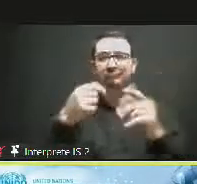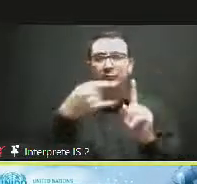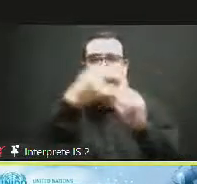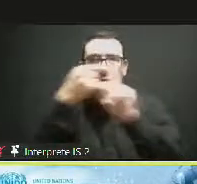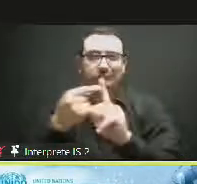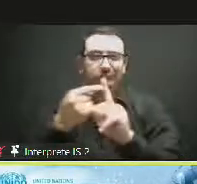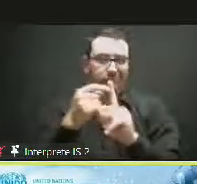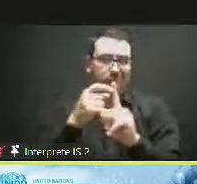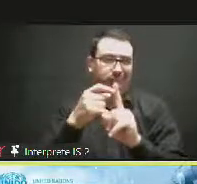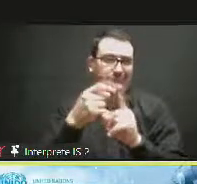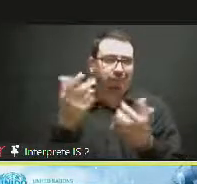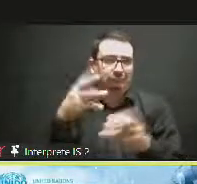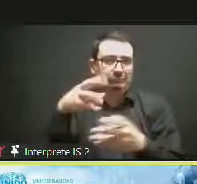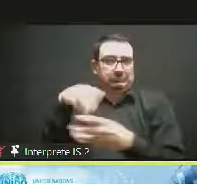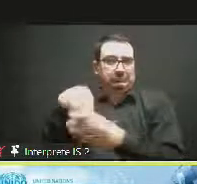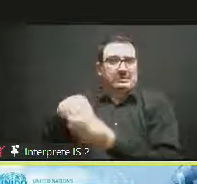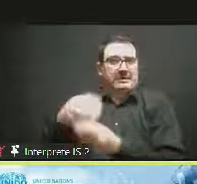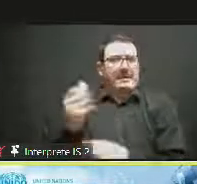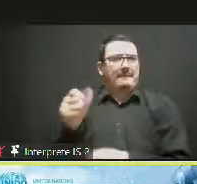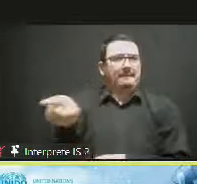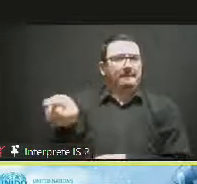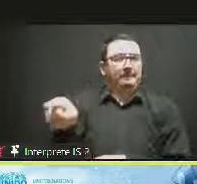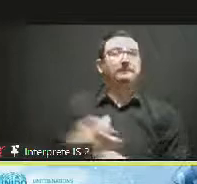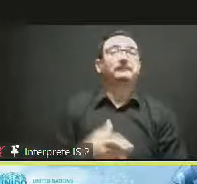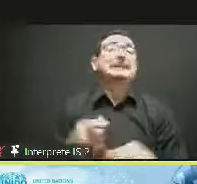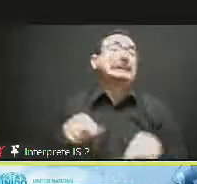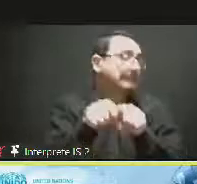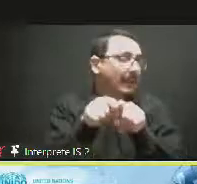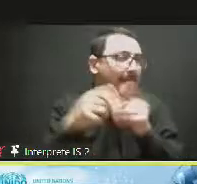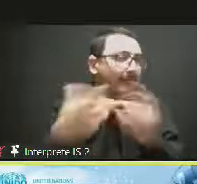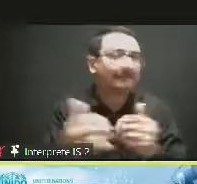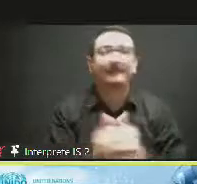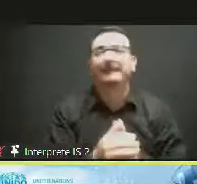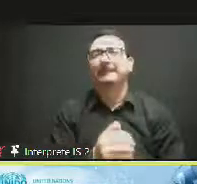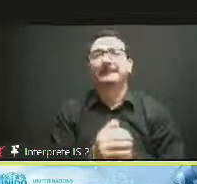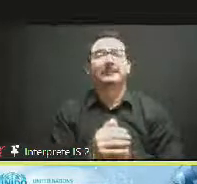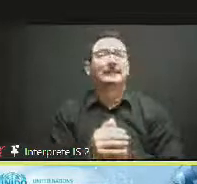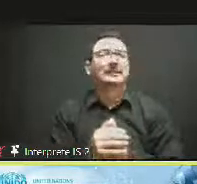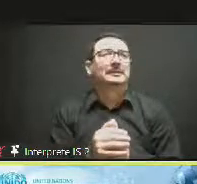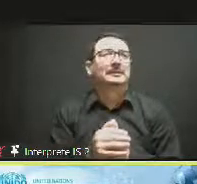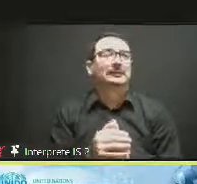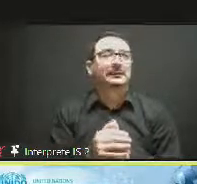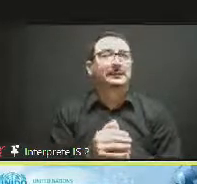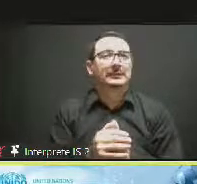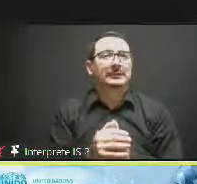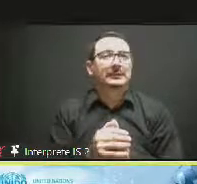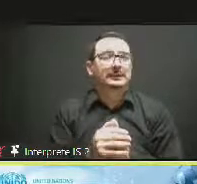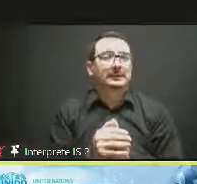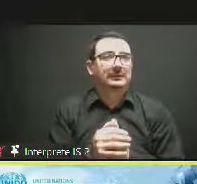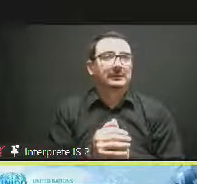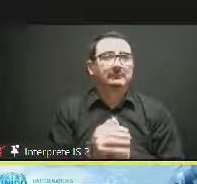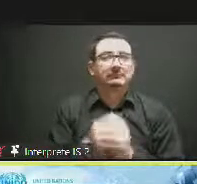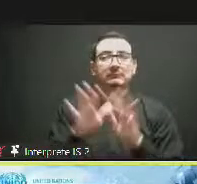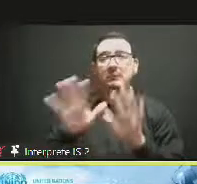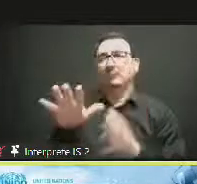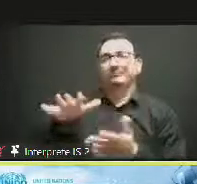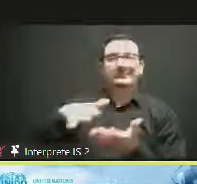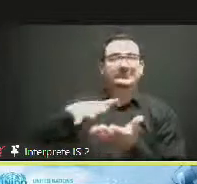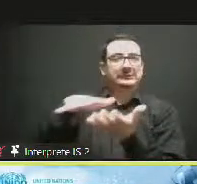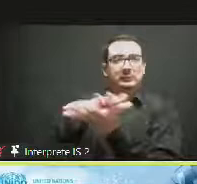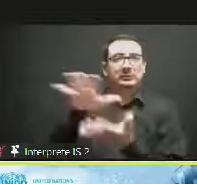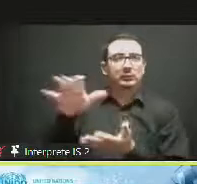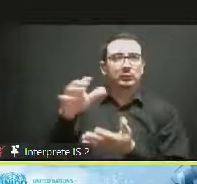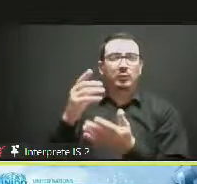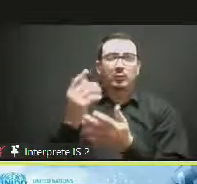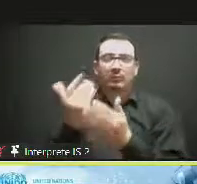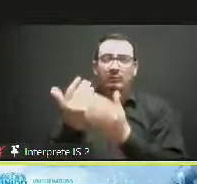things ongoing with 3D printing from some time already for developing